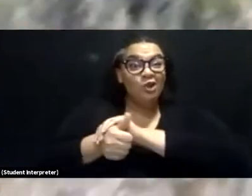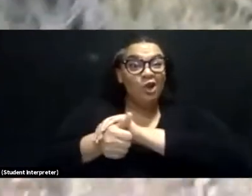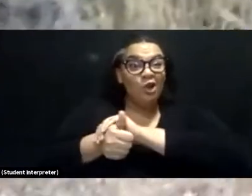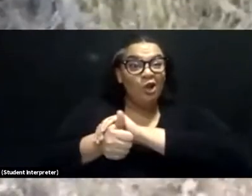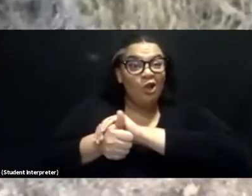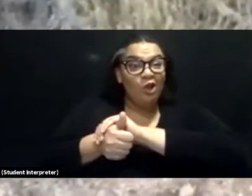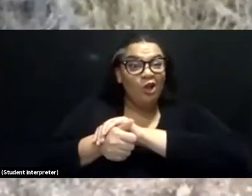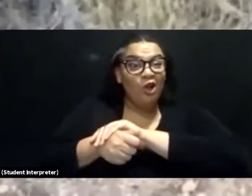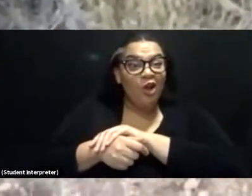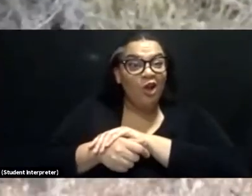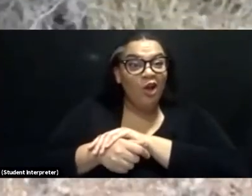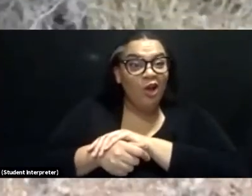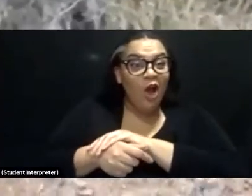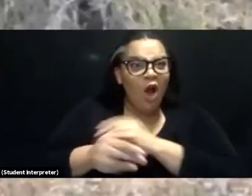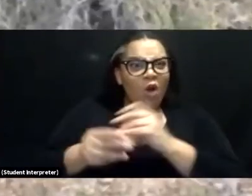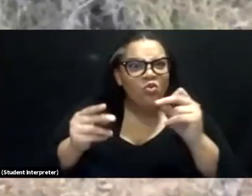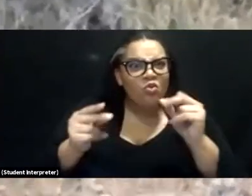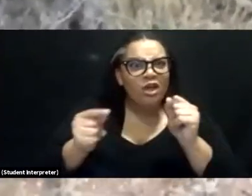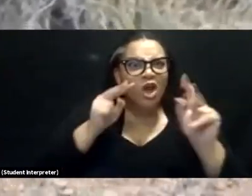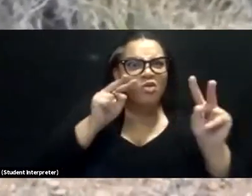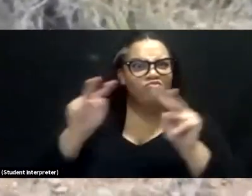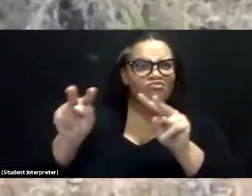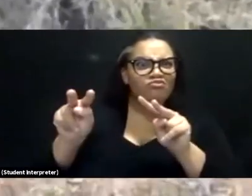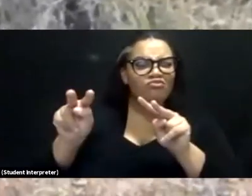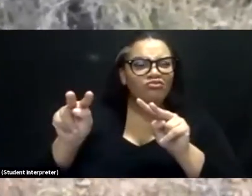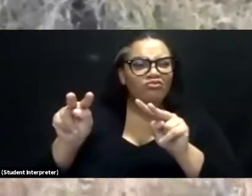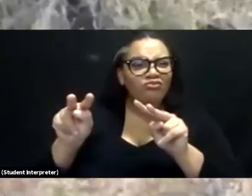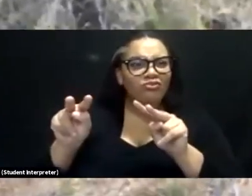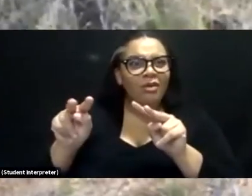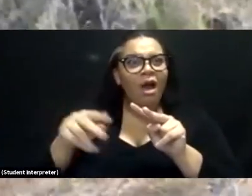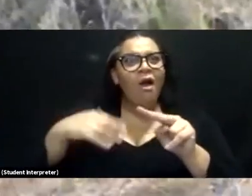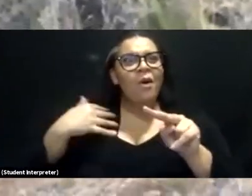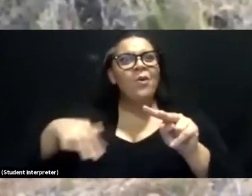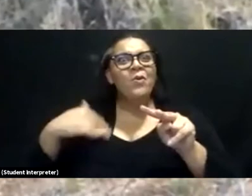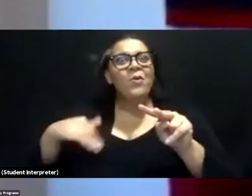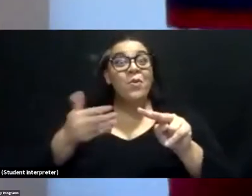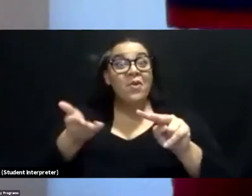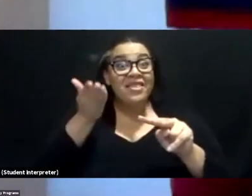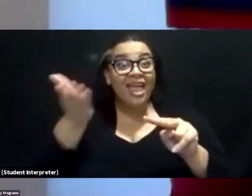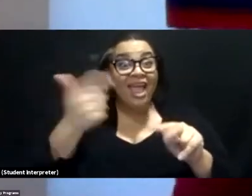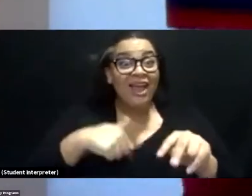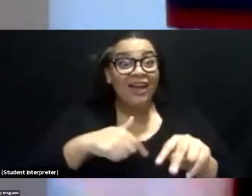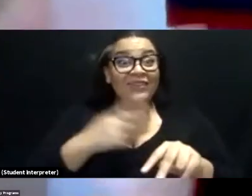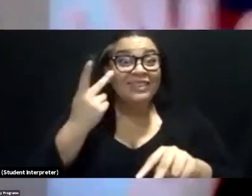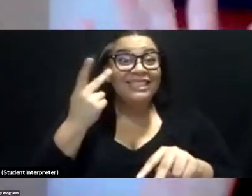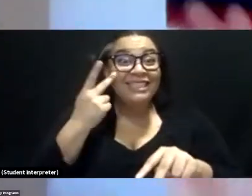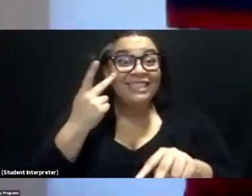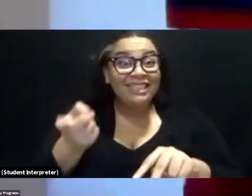Oh, quick spotting. Oh my goodness. Right there. I can't believe it.